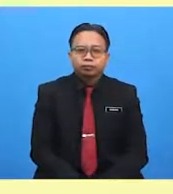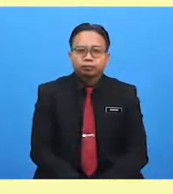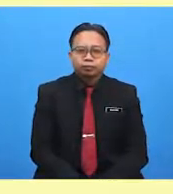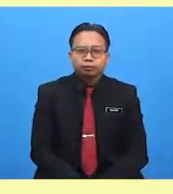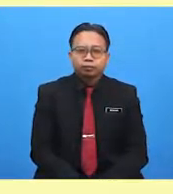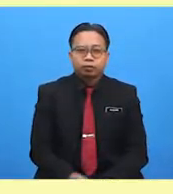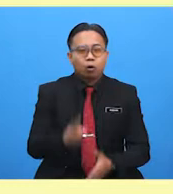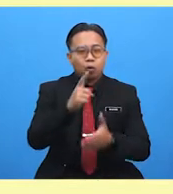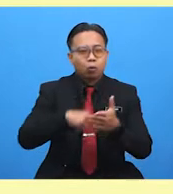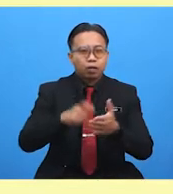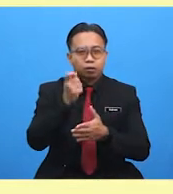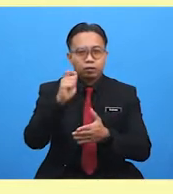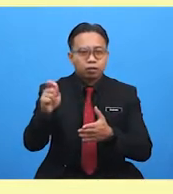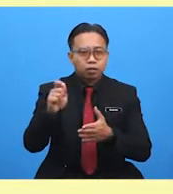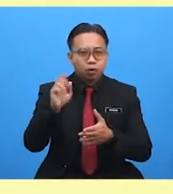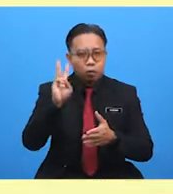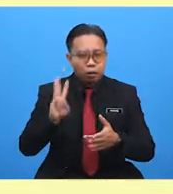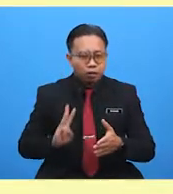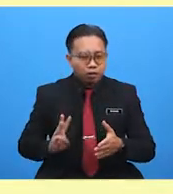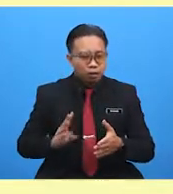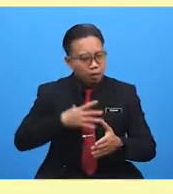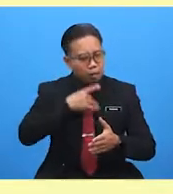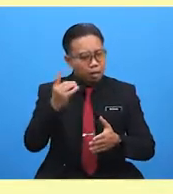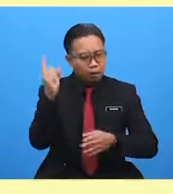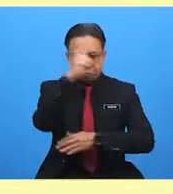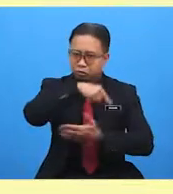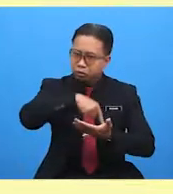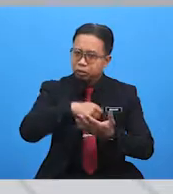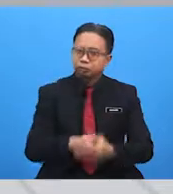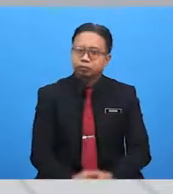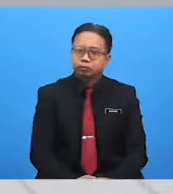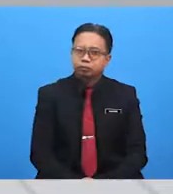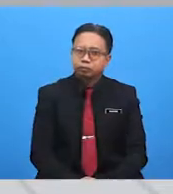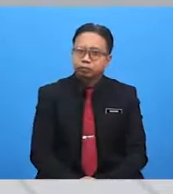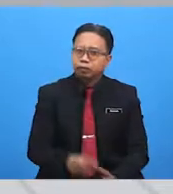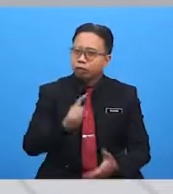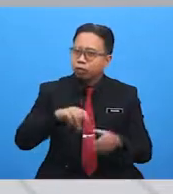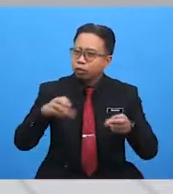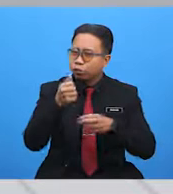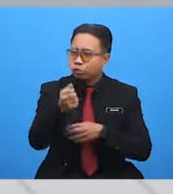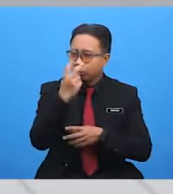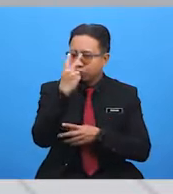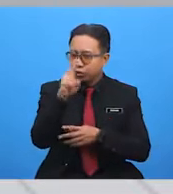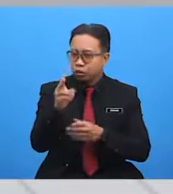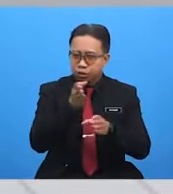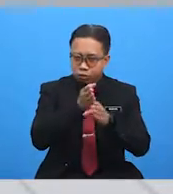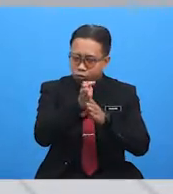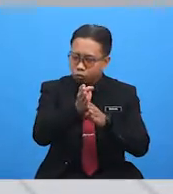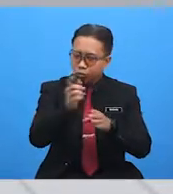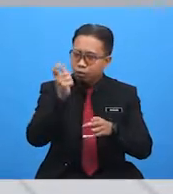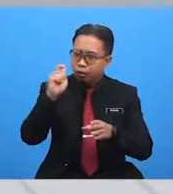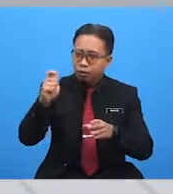What's the weather like today? What do you see through the window?